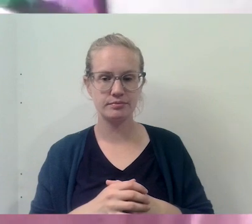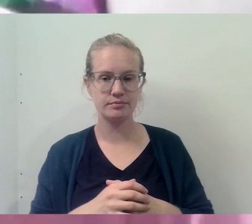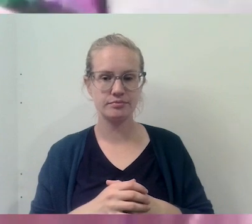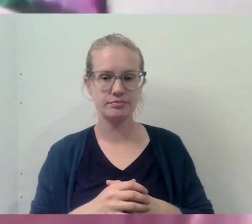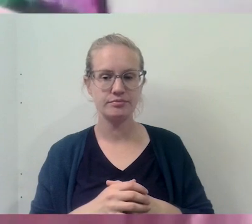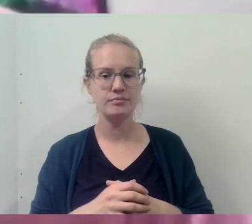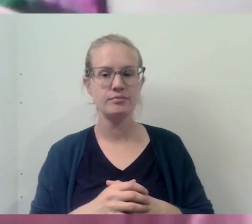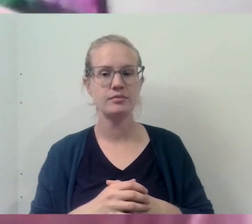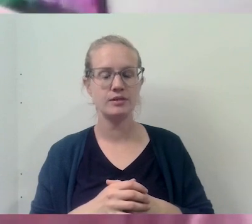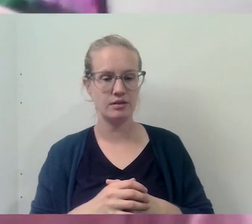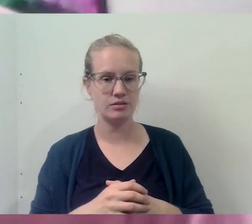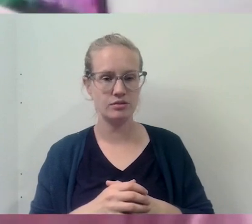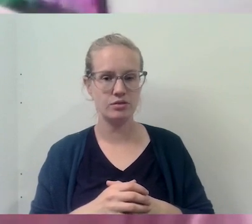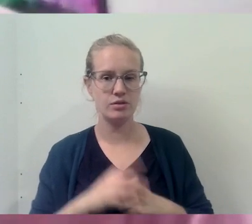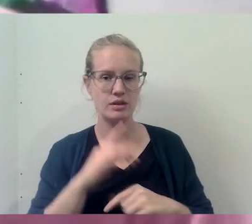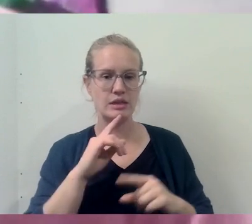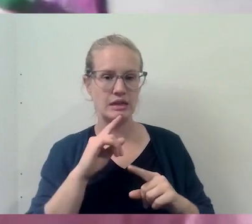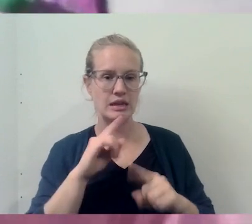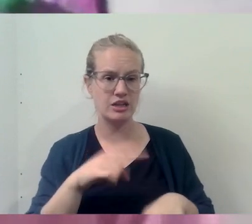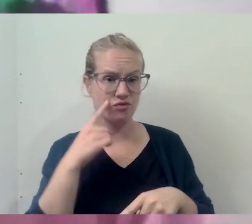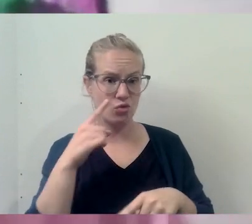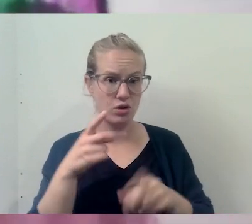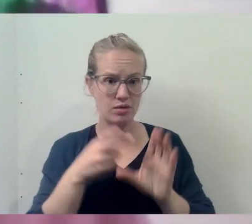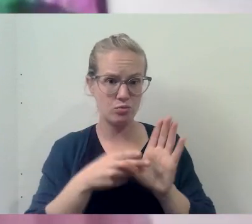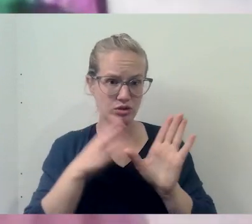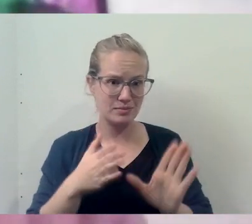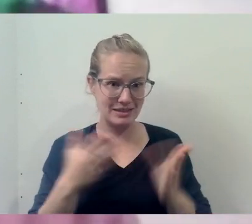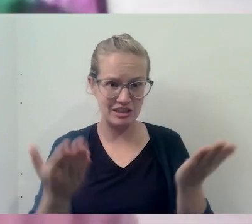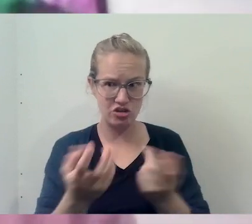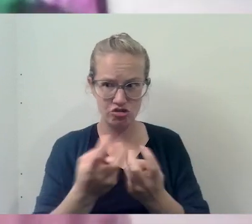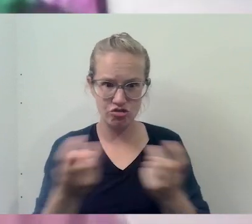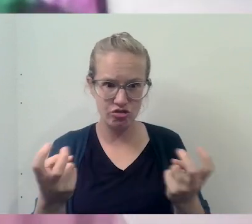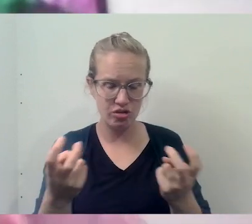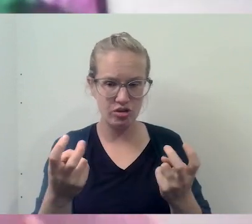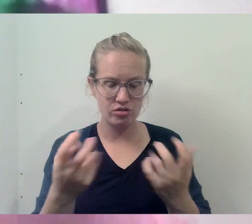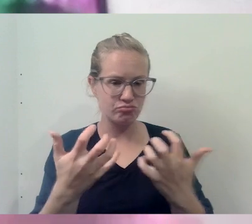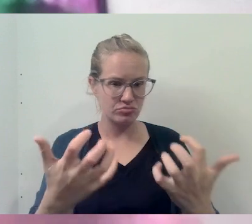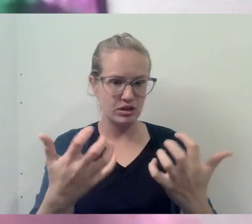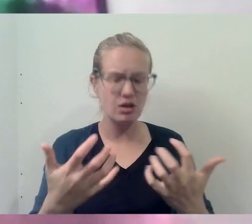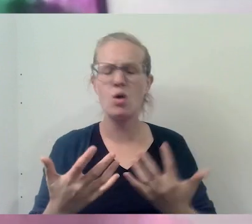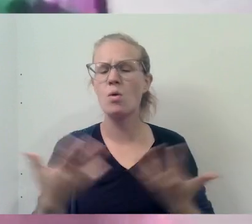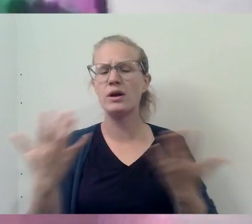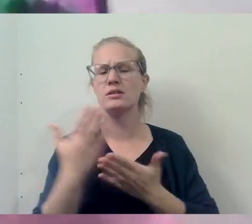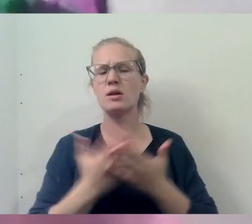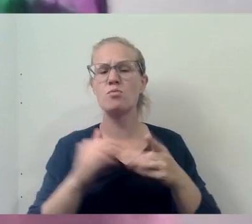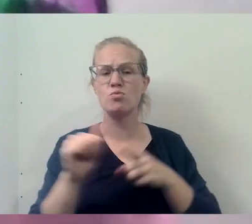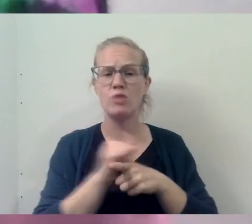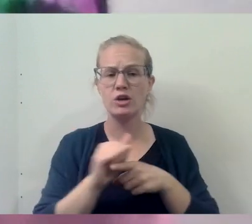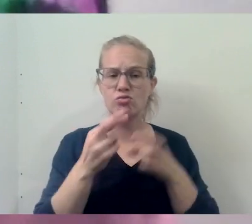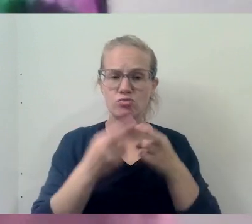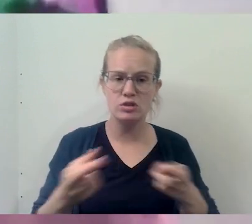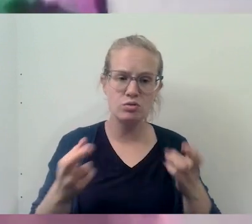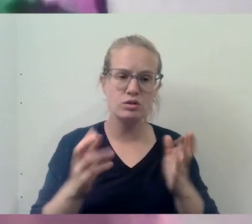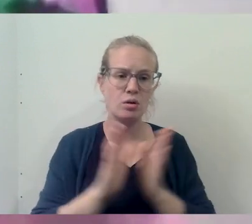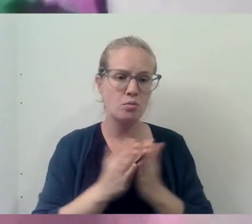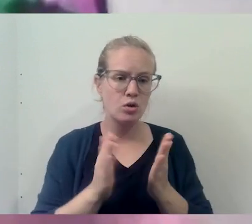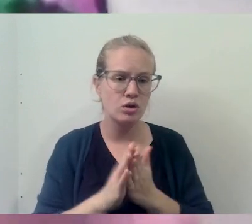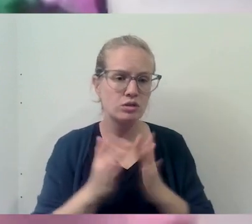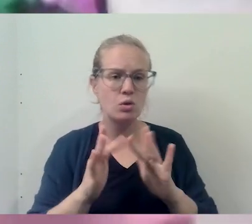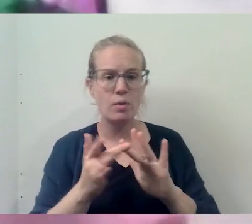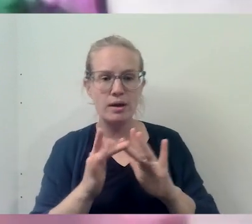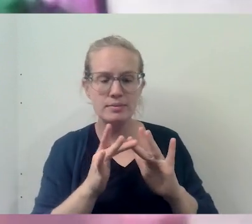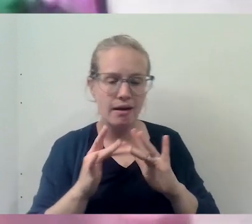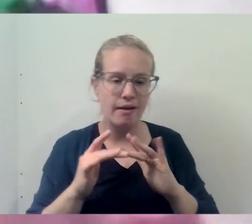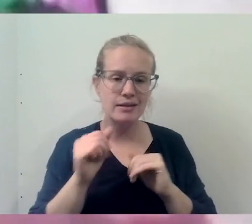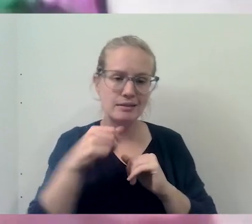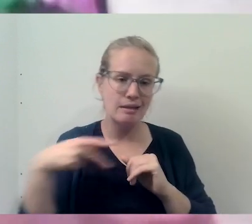answer to the participants here with us, um, what are some practical resources, books, websites,